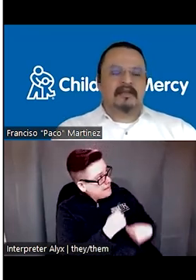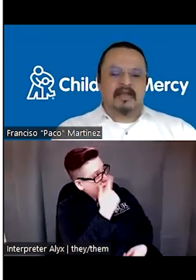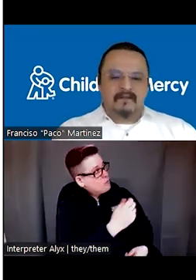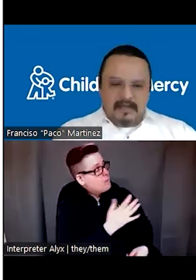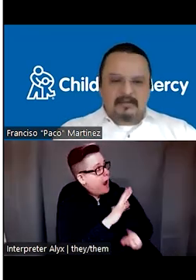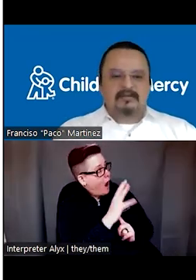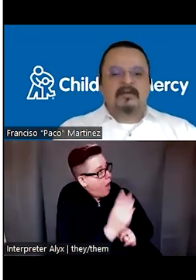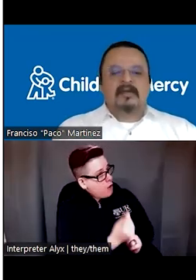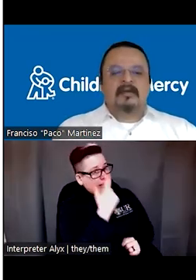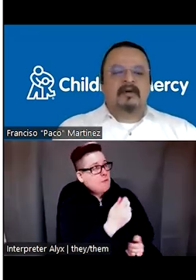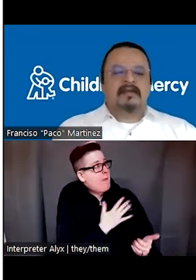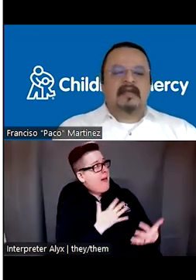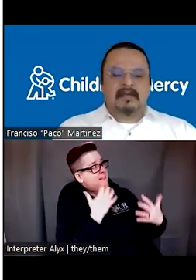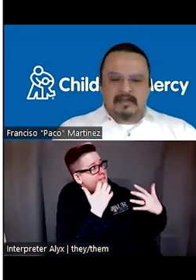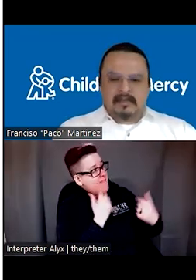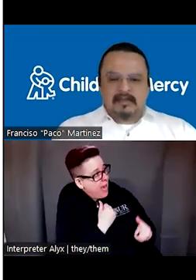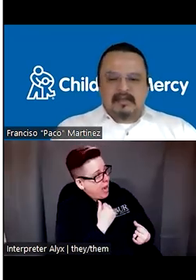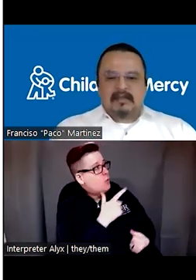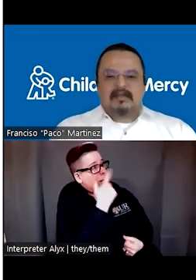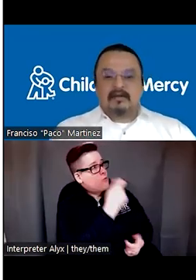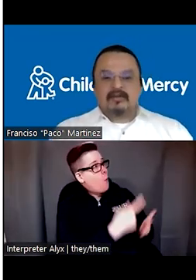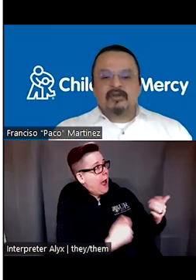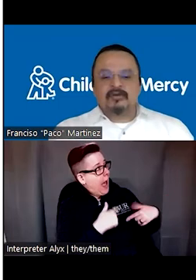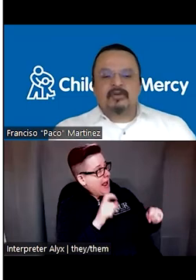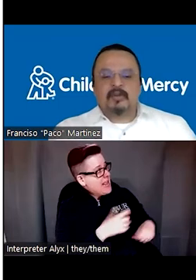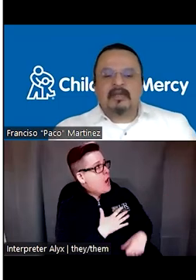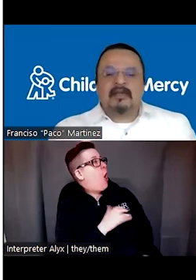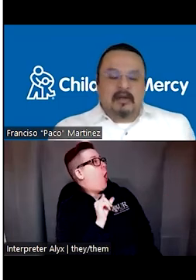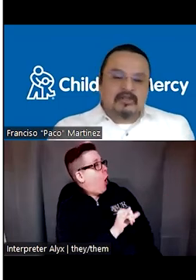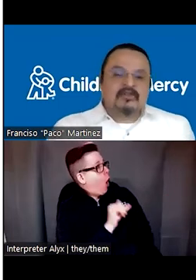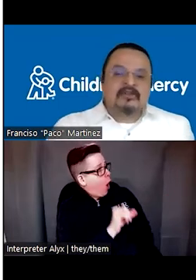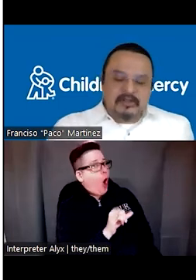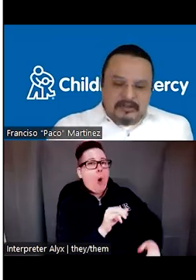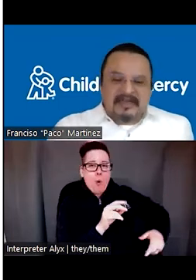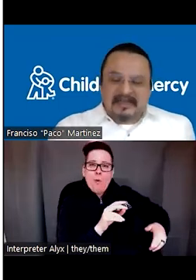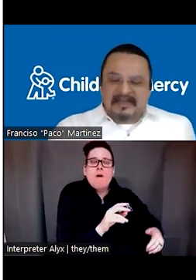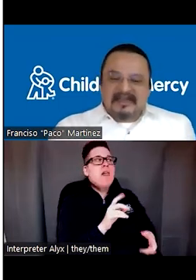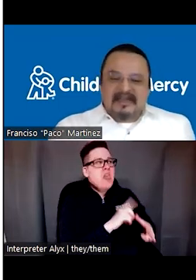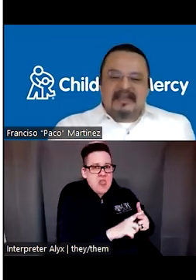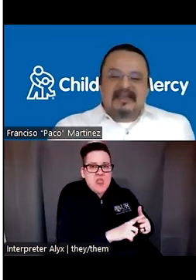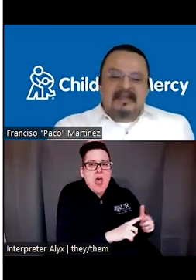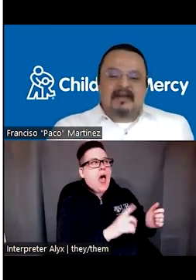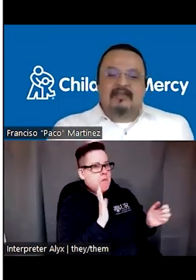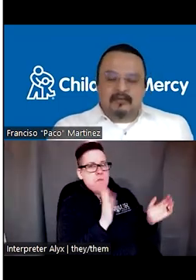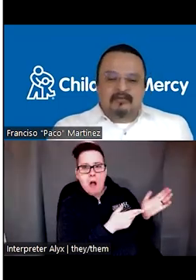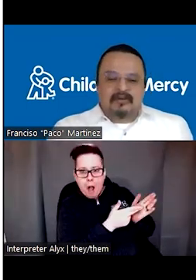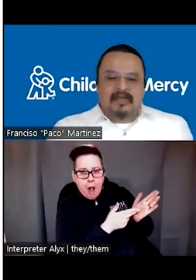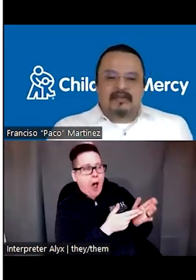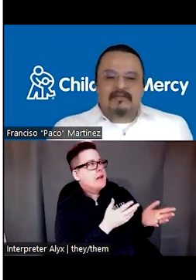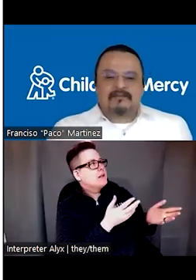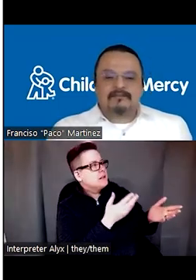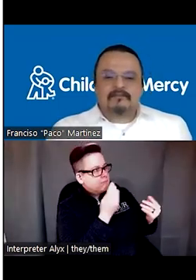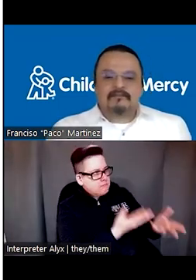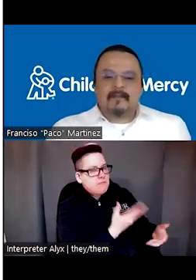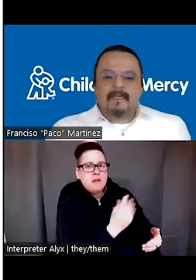in what they value, in what they need. And they're going to, to be also sincerely, uh, grateful for